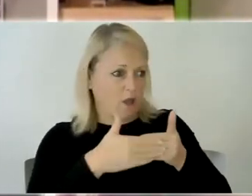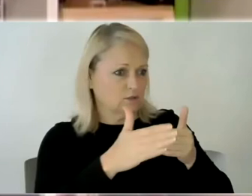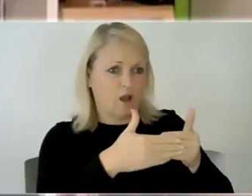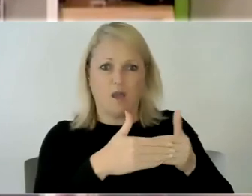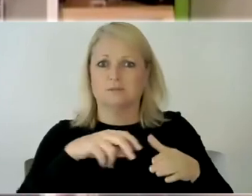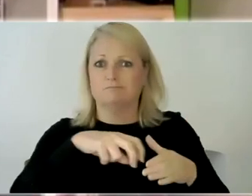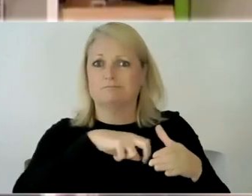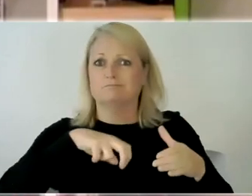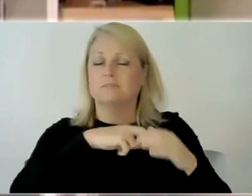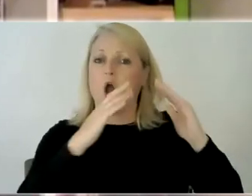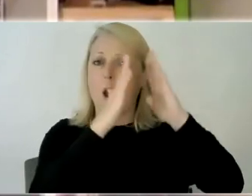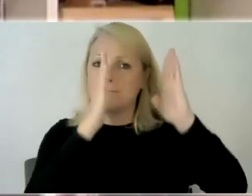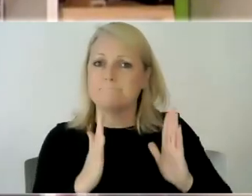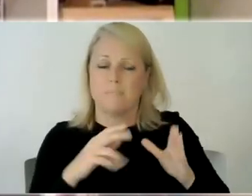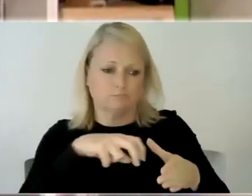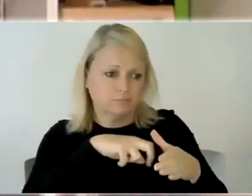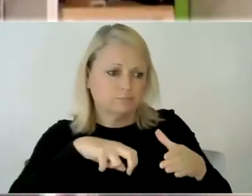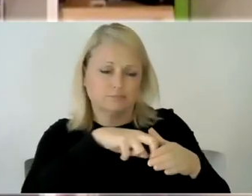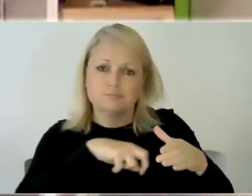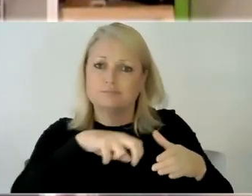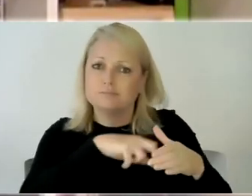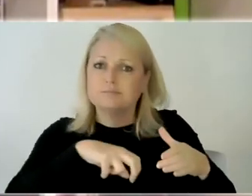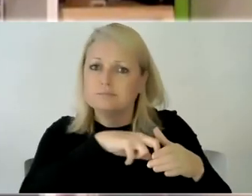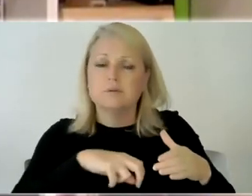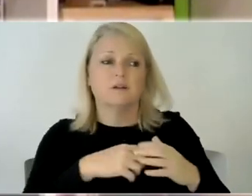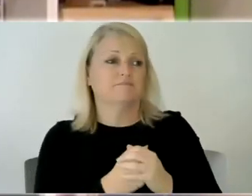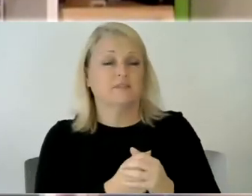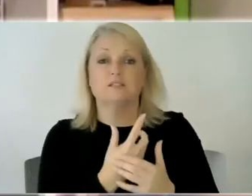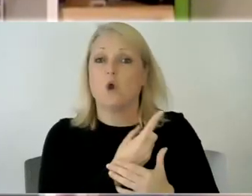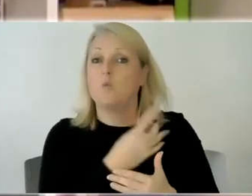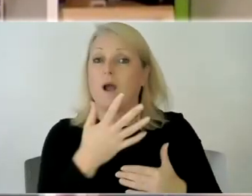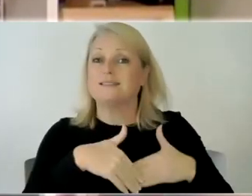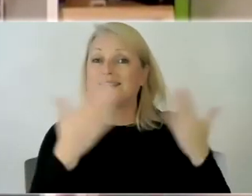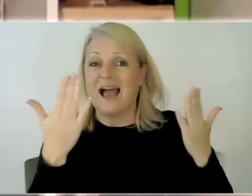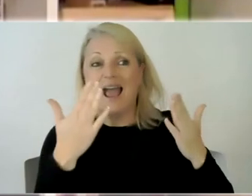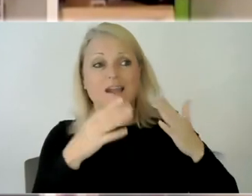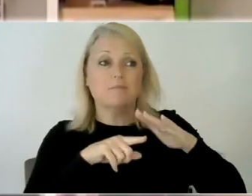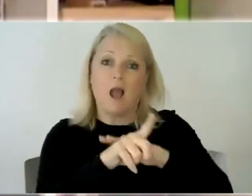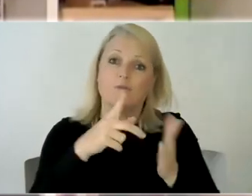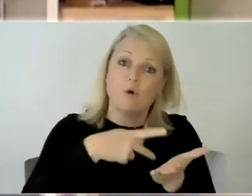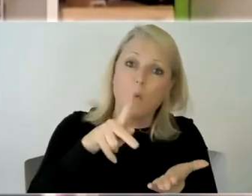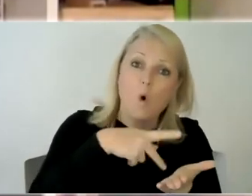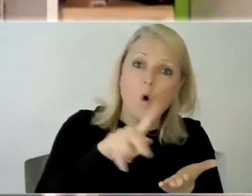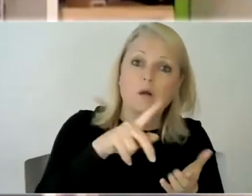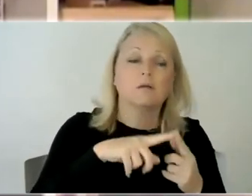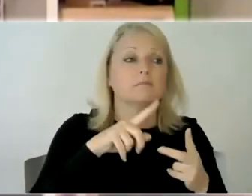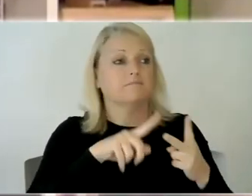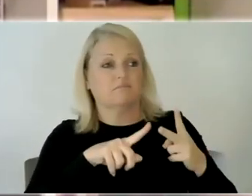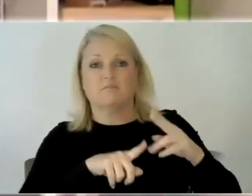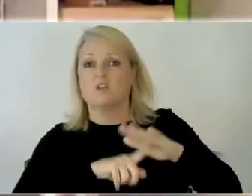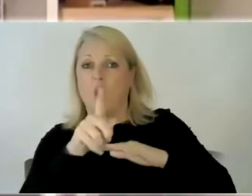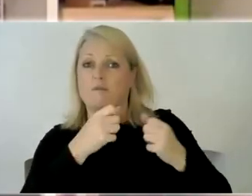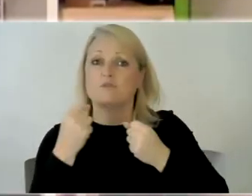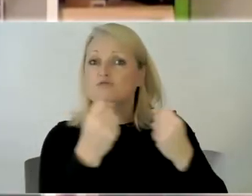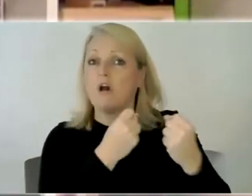do anything and so we'd go out once a day for a walk and then we'd go out once a day for a drive and that was it